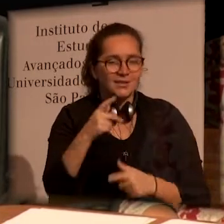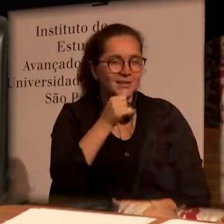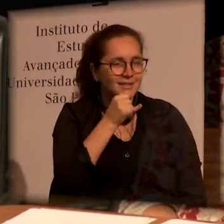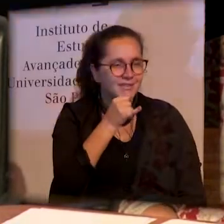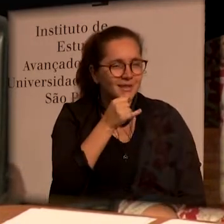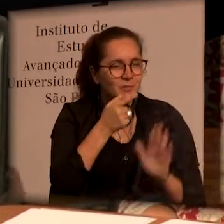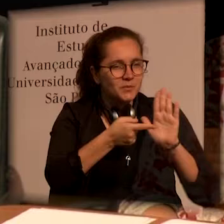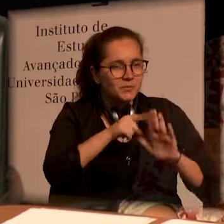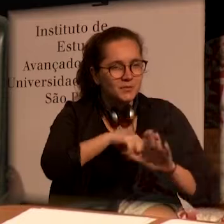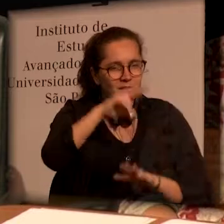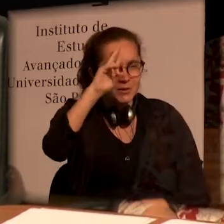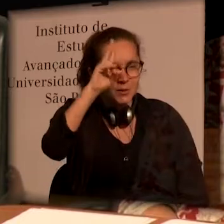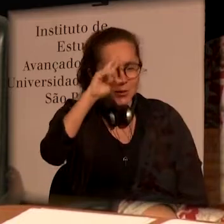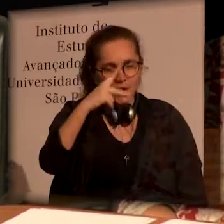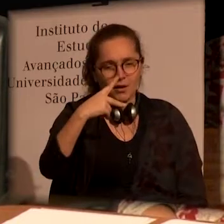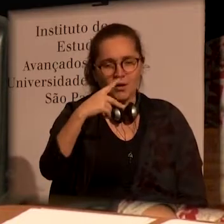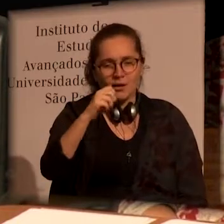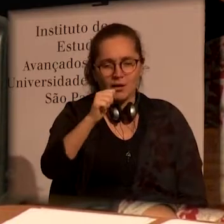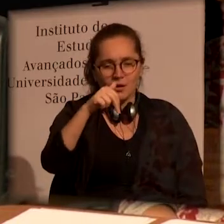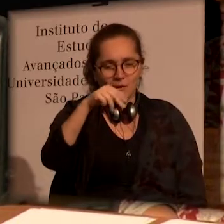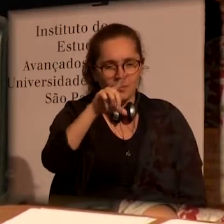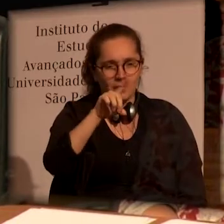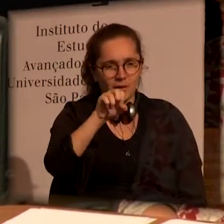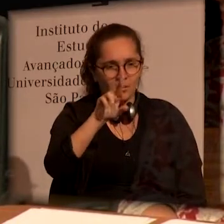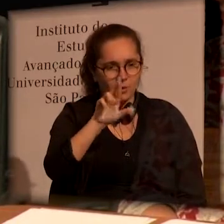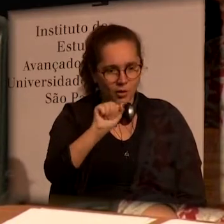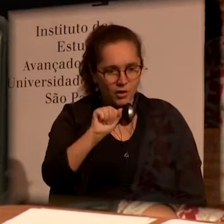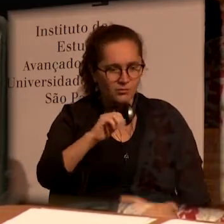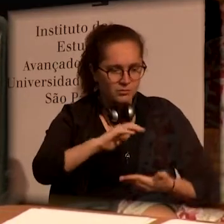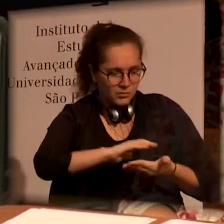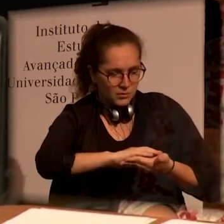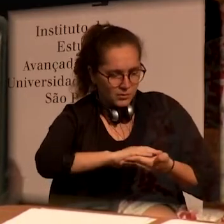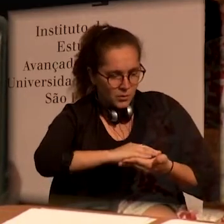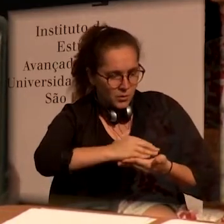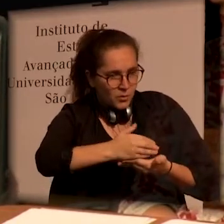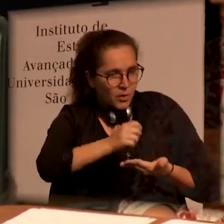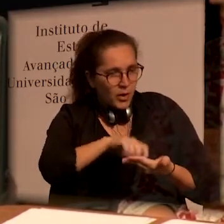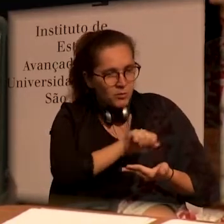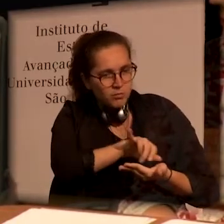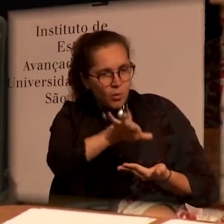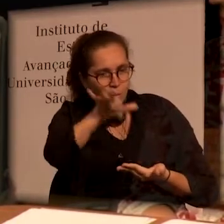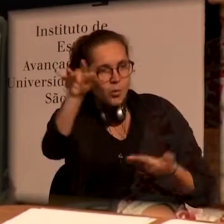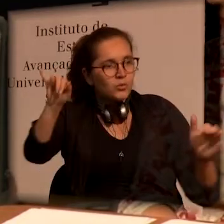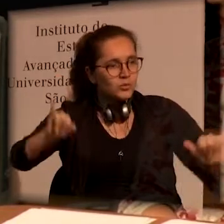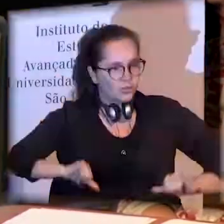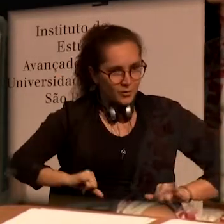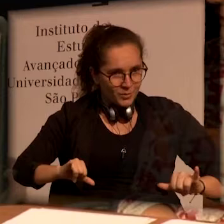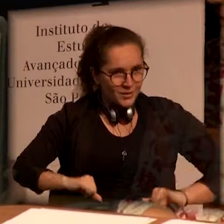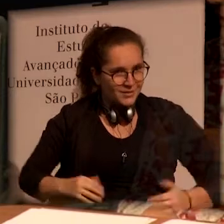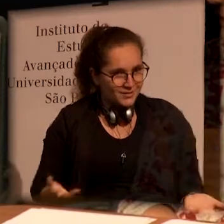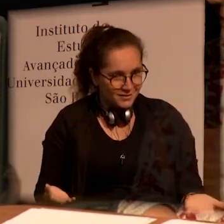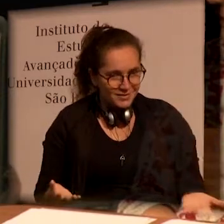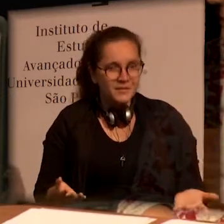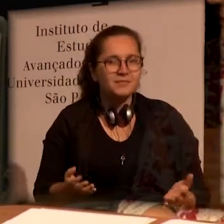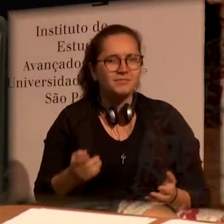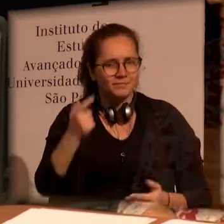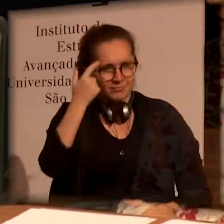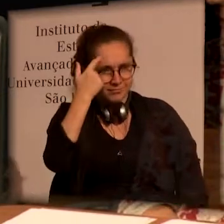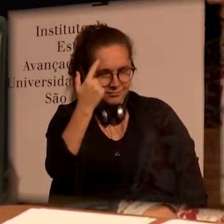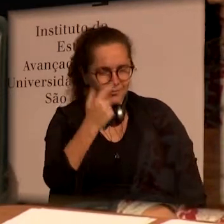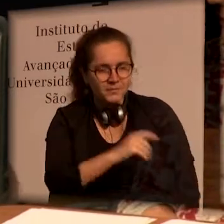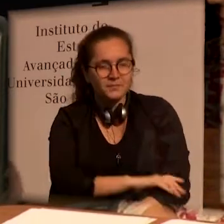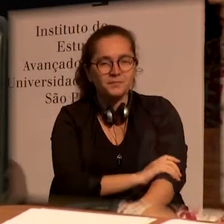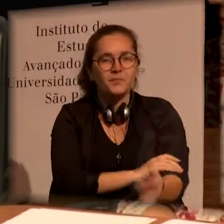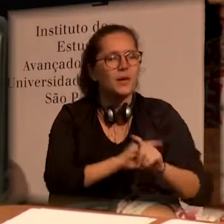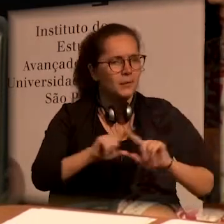Pandora opened the box and did not let anything go out except for hope.